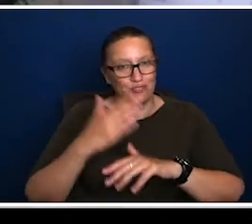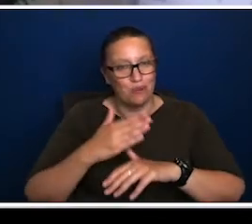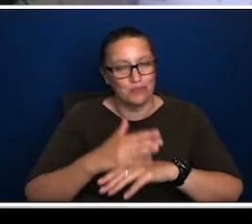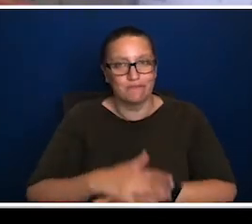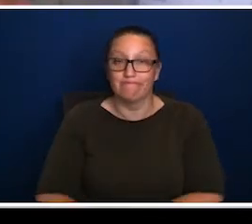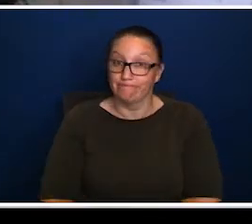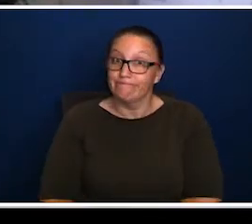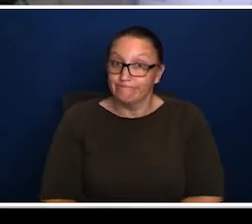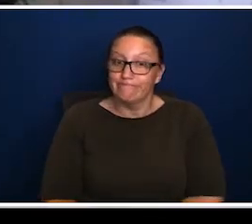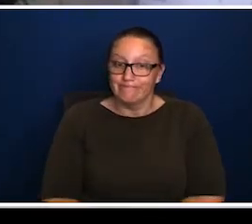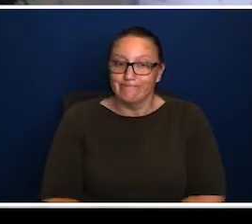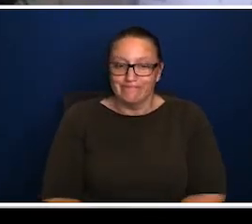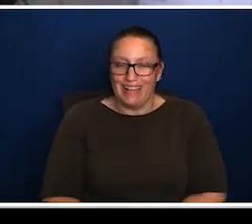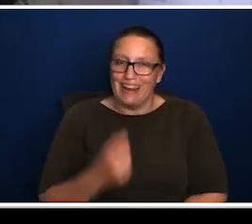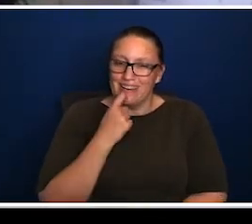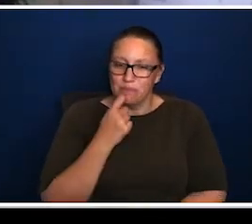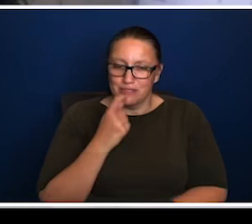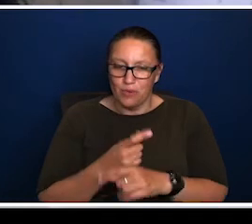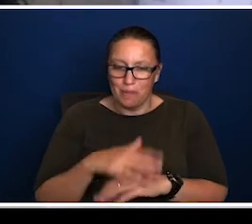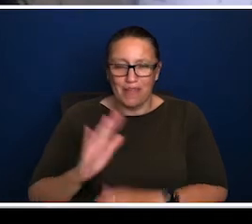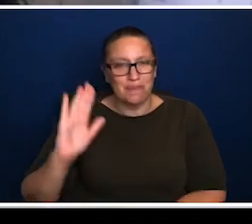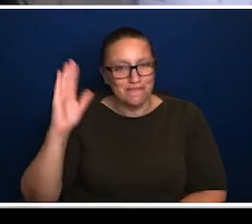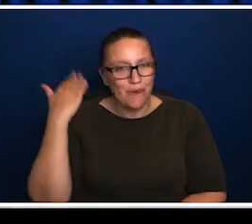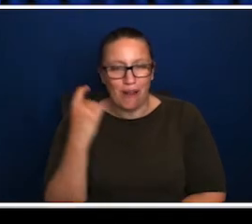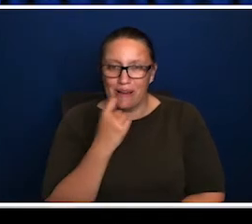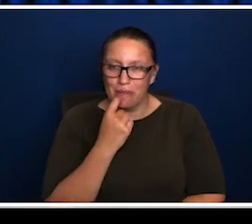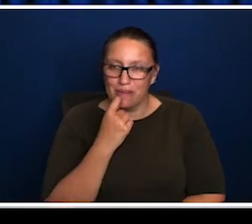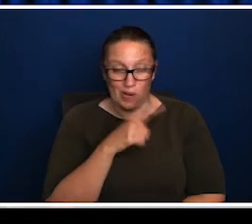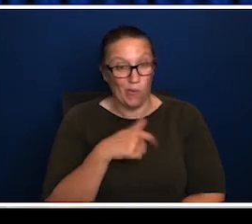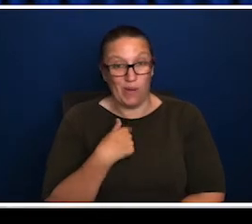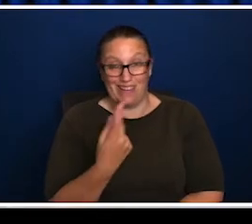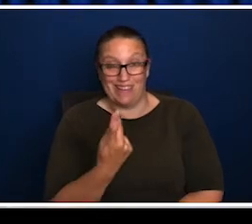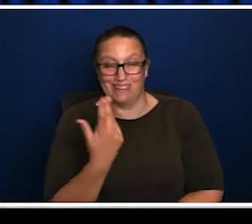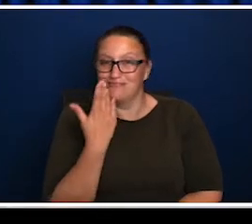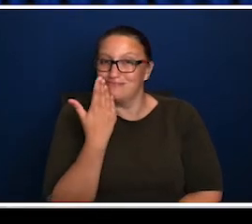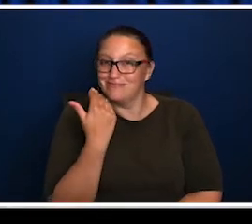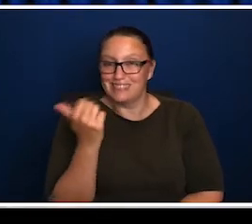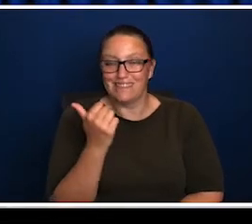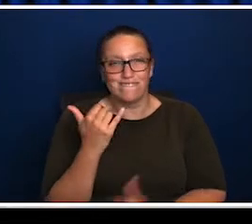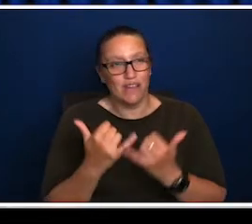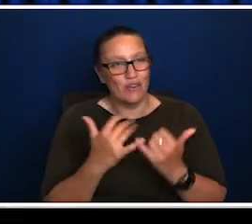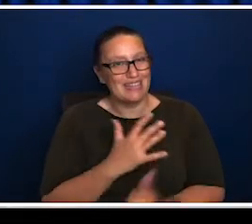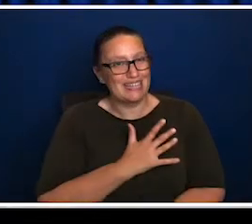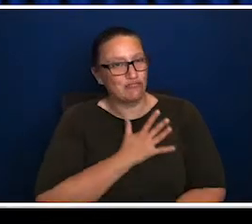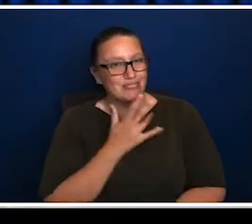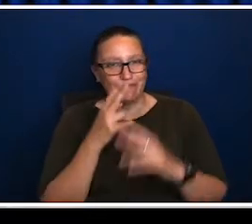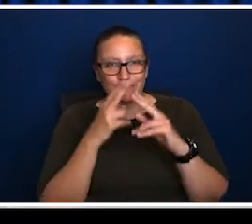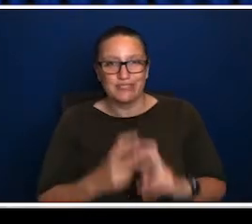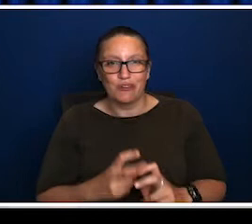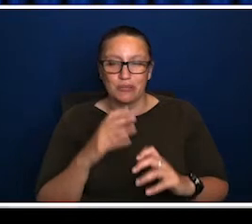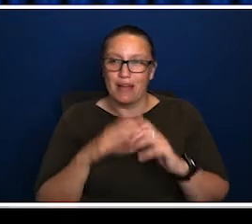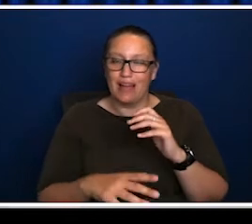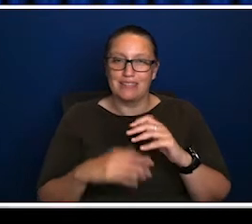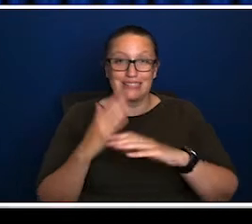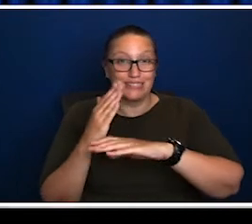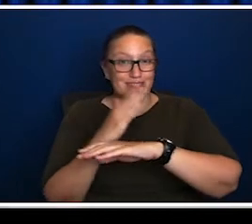skills we offer are included in the building of jobs? Yes. So we touched on that a little bit earlier, didn't we, George? I